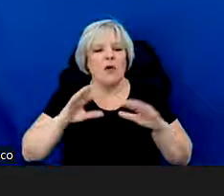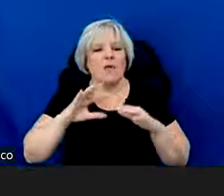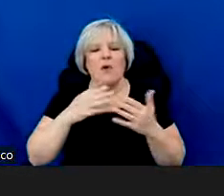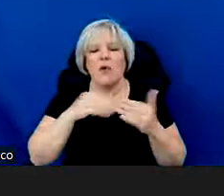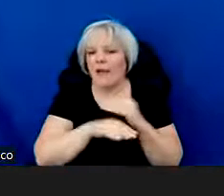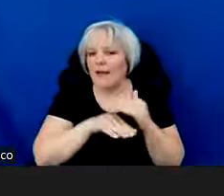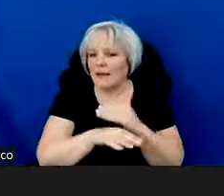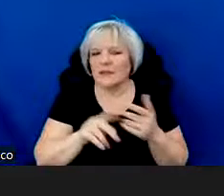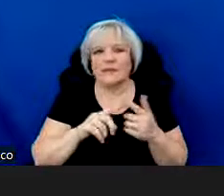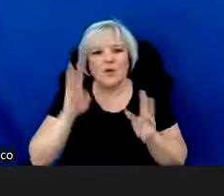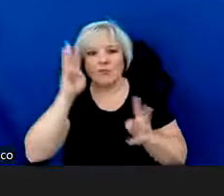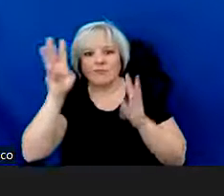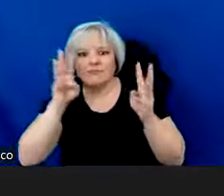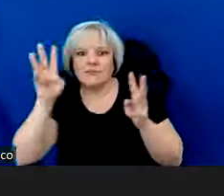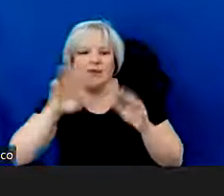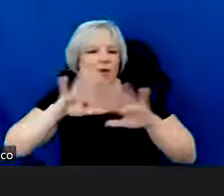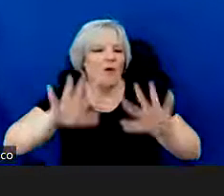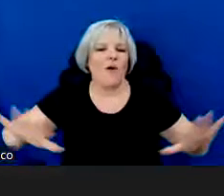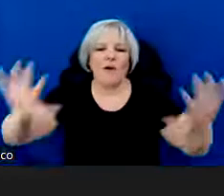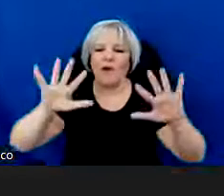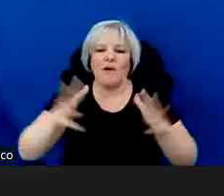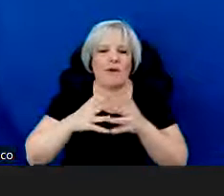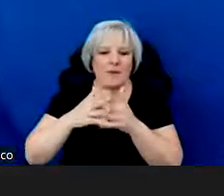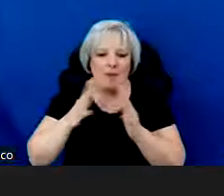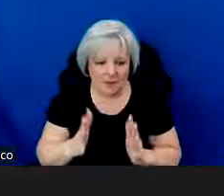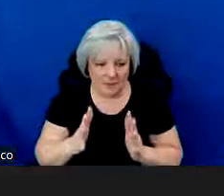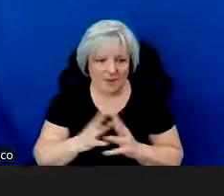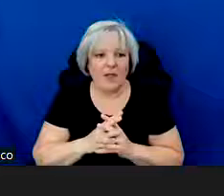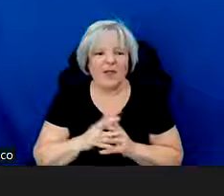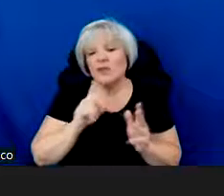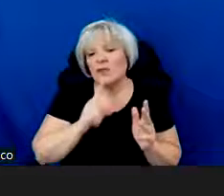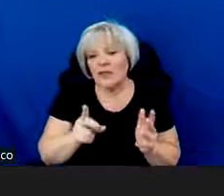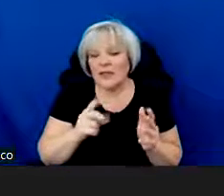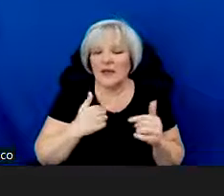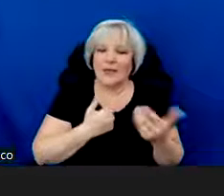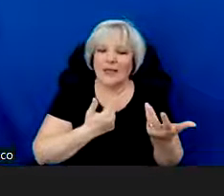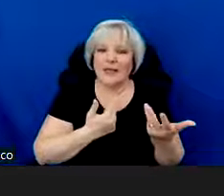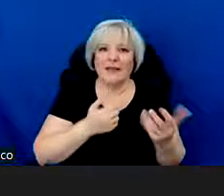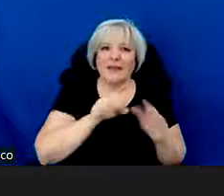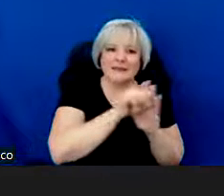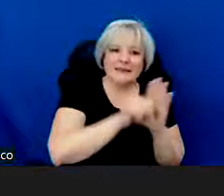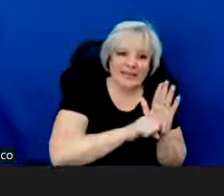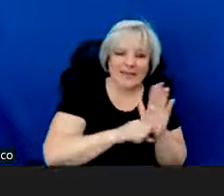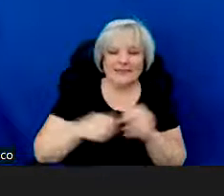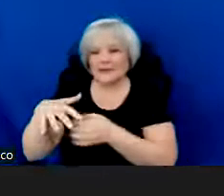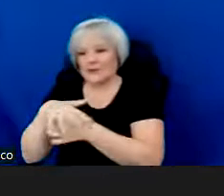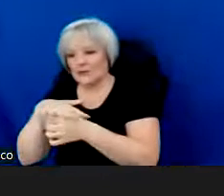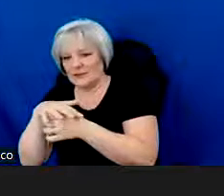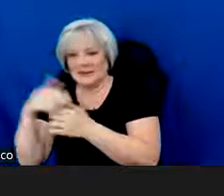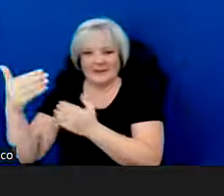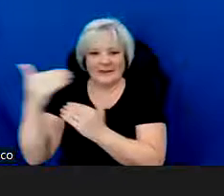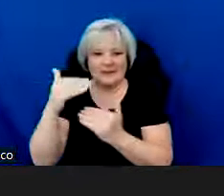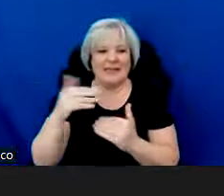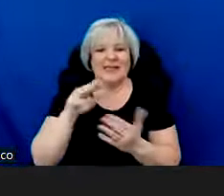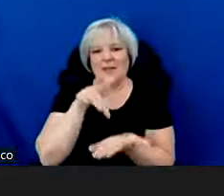creativity for all Americans. So basically, we serve as a link between states and jurisdictions in the Mid-Atlantic